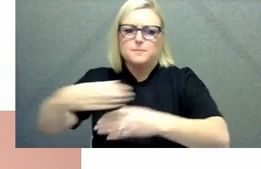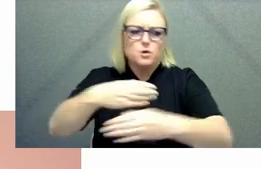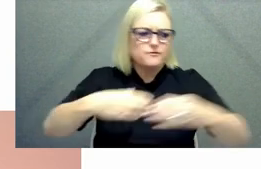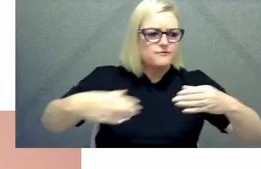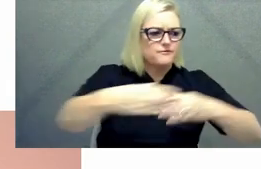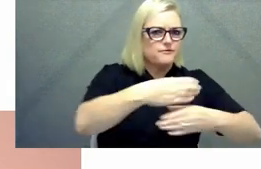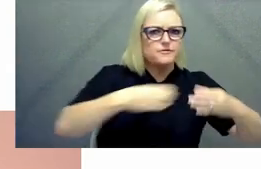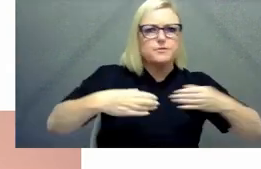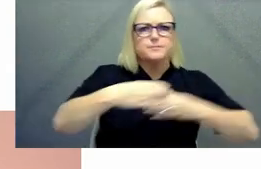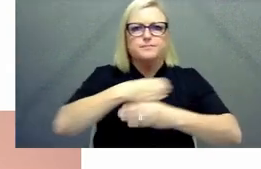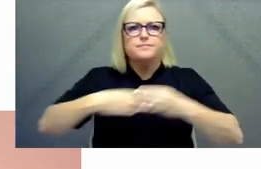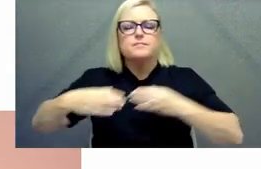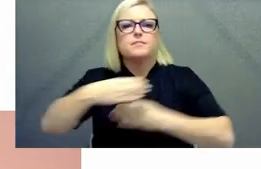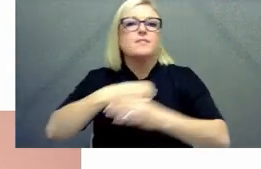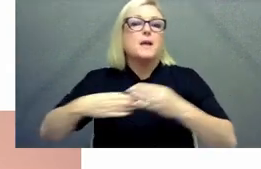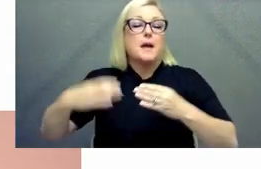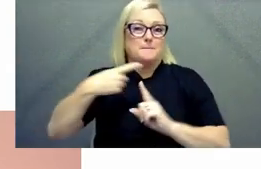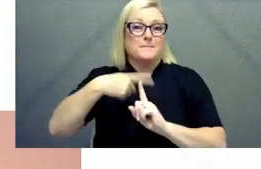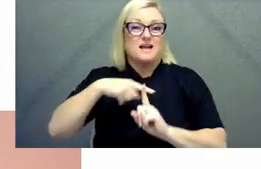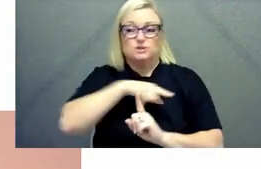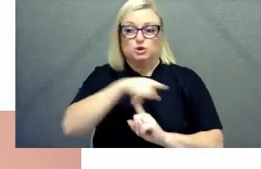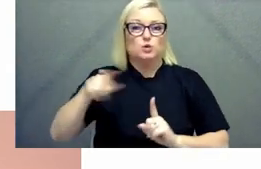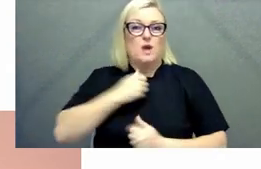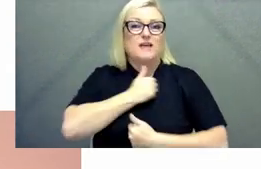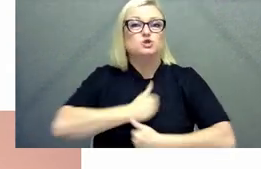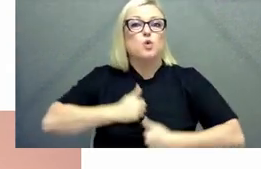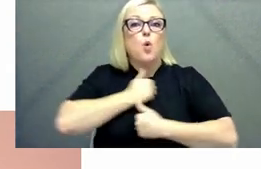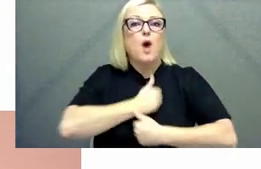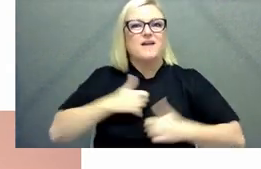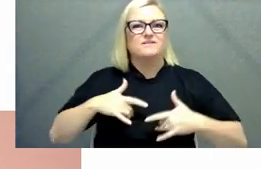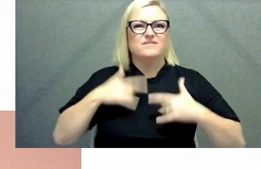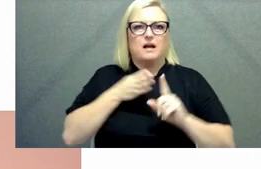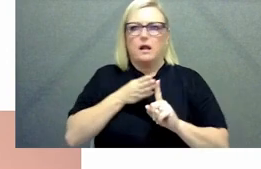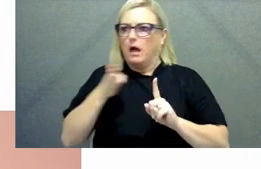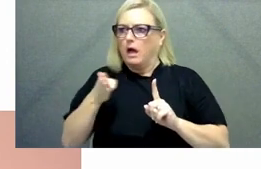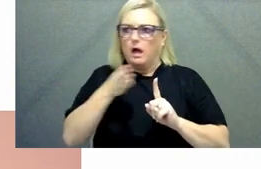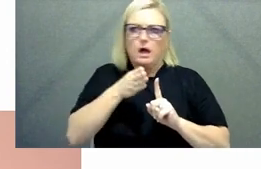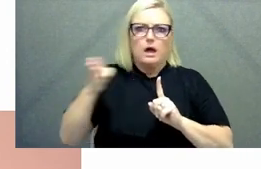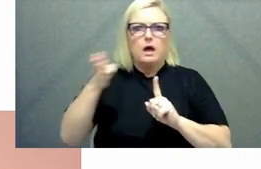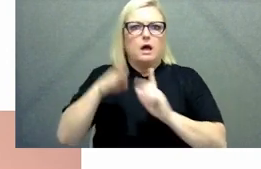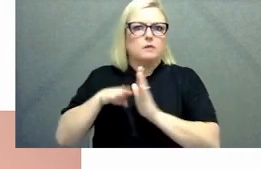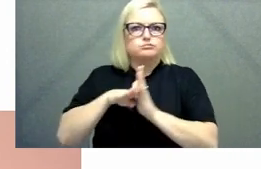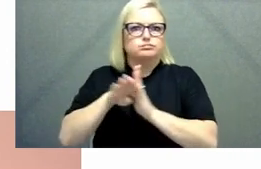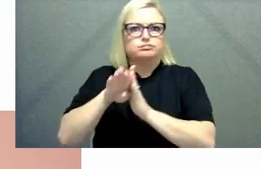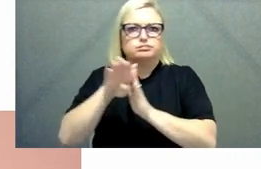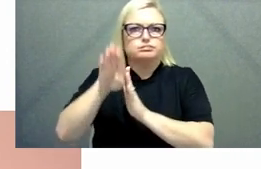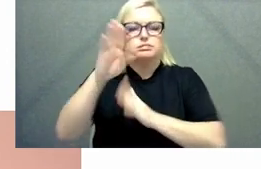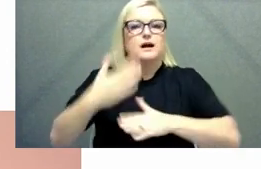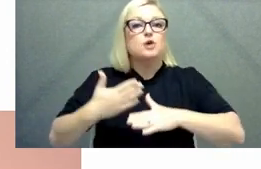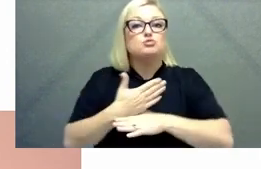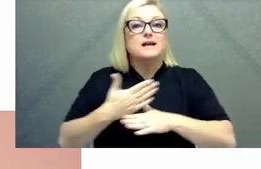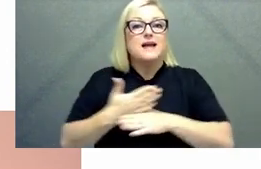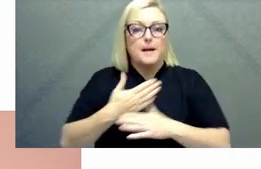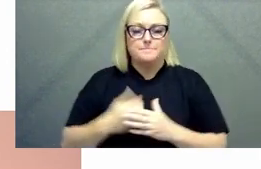use of the rewarding professional path that is possible within the public service we've released a mobility